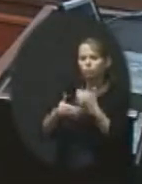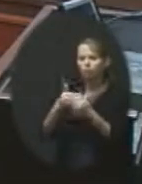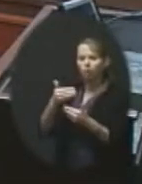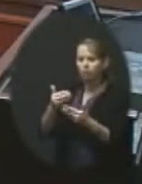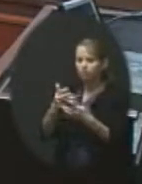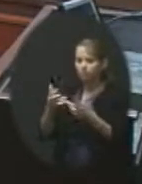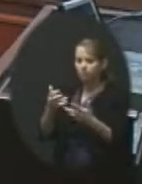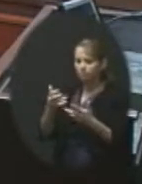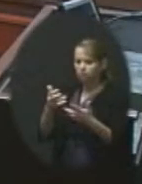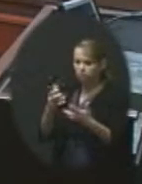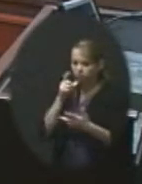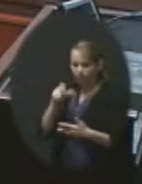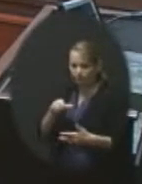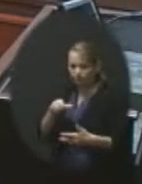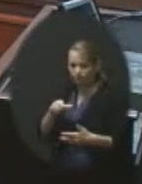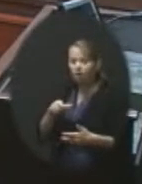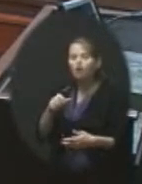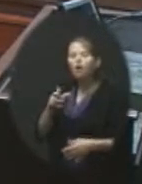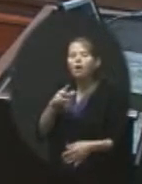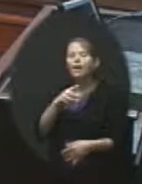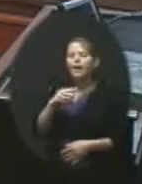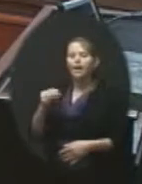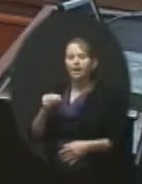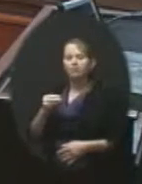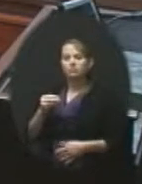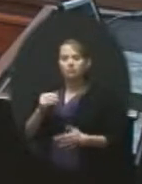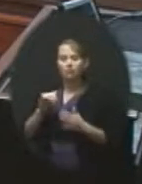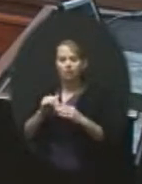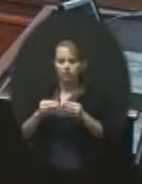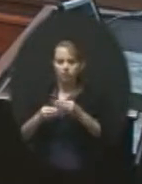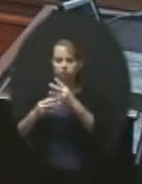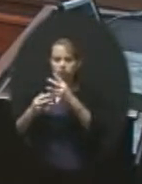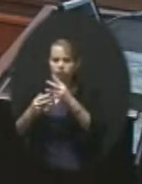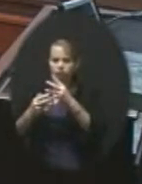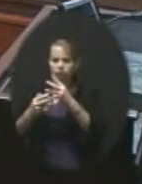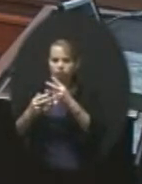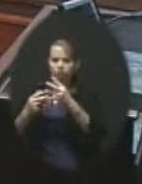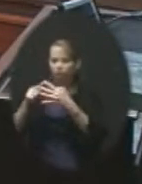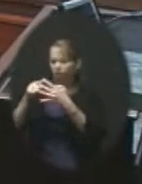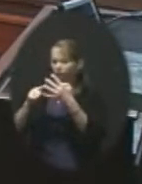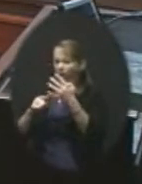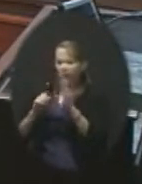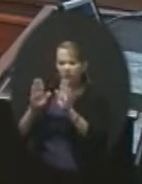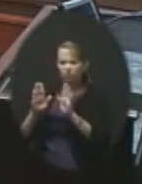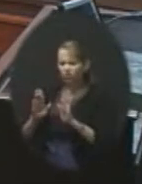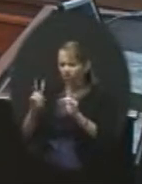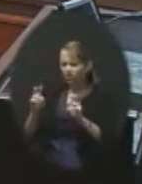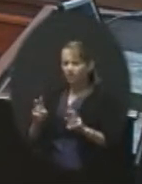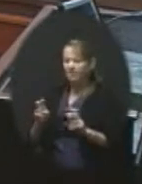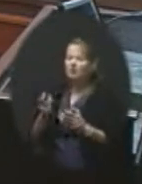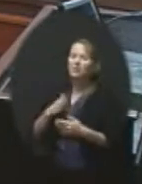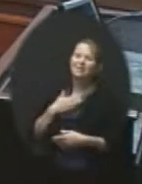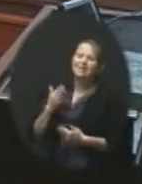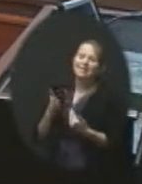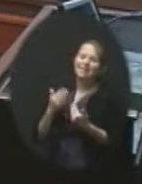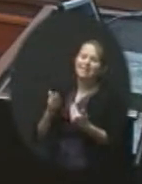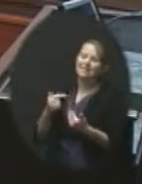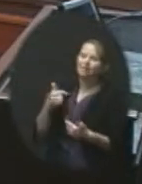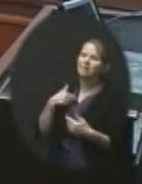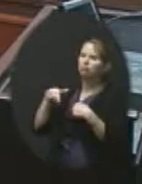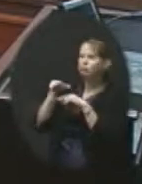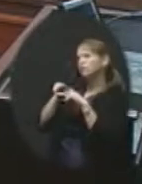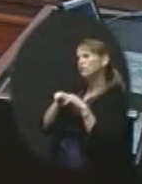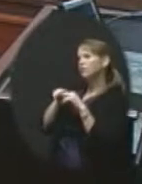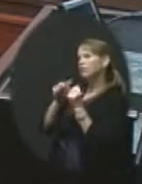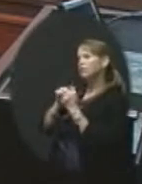all of these different topics, you know, it was easy for me to sit here in front of the board and talk and say, here are the things that I think, I think this